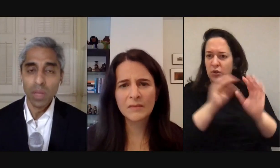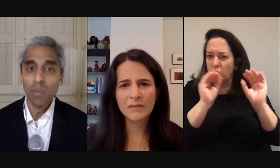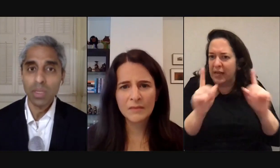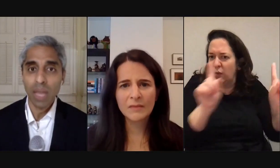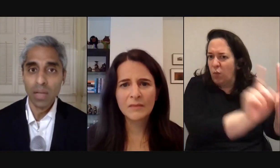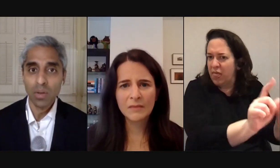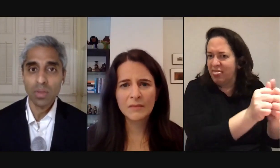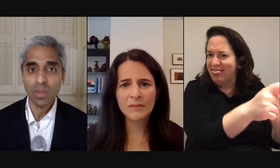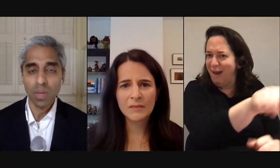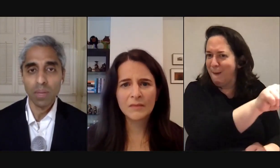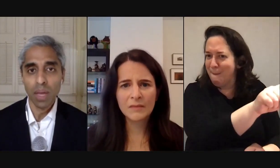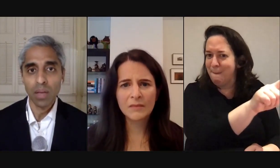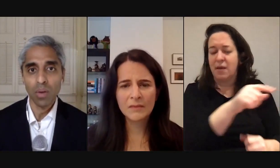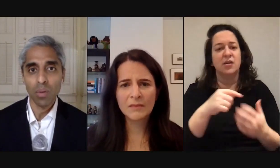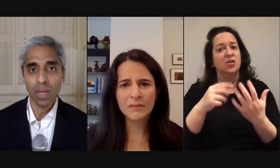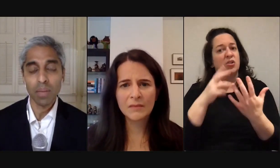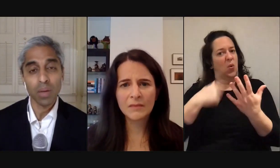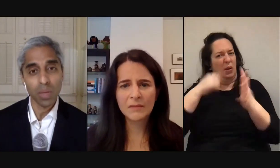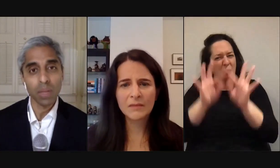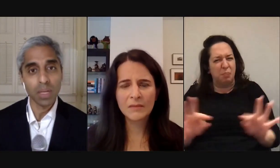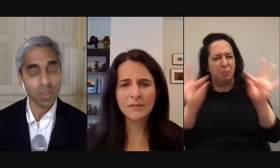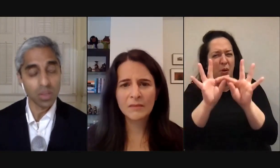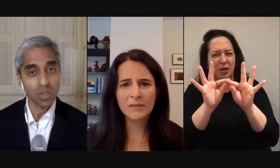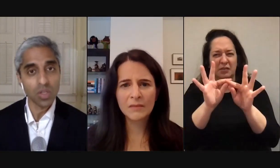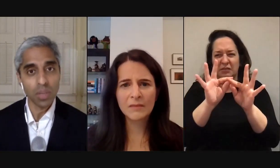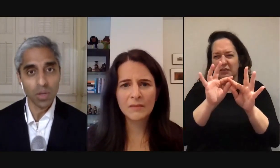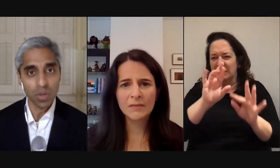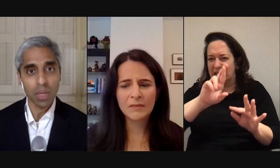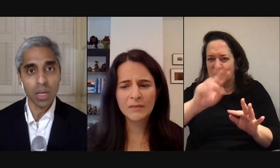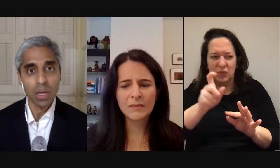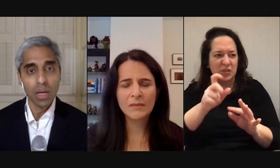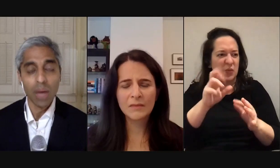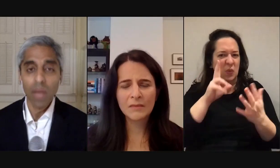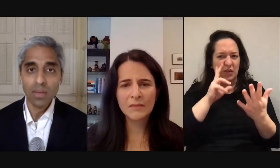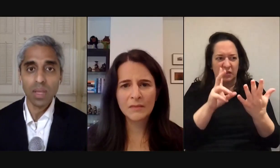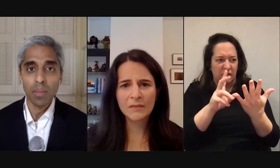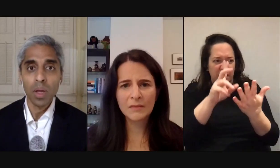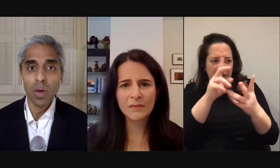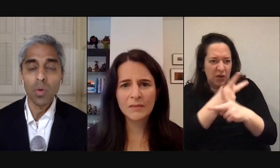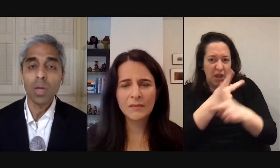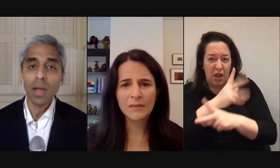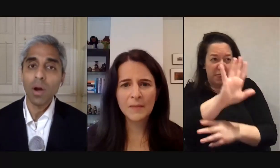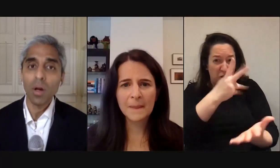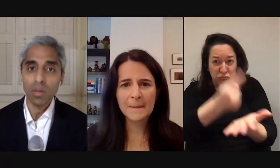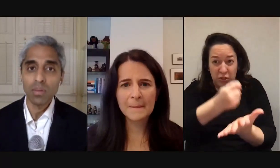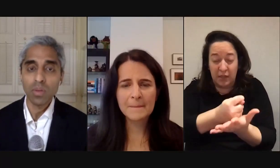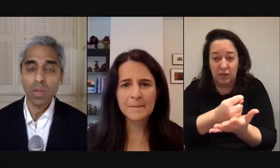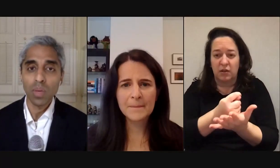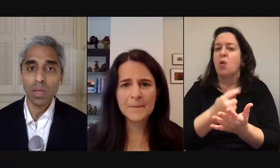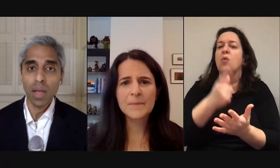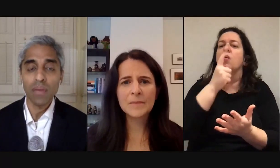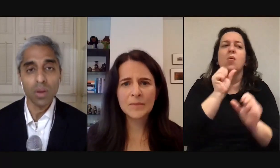really important diagnosis that we had made or we had to make a really big decision about treatment I would ask them who could I call